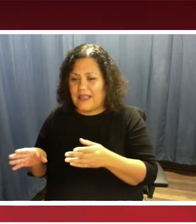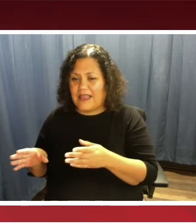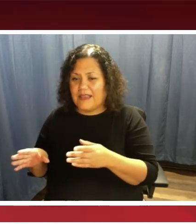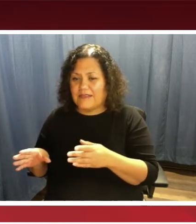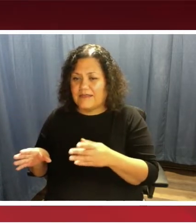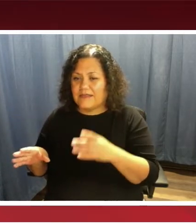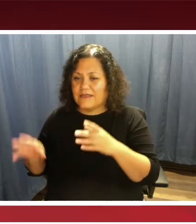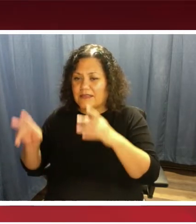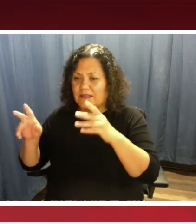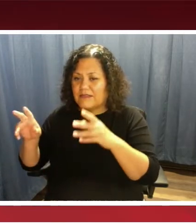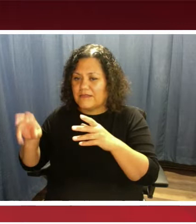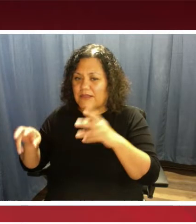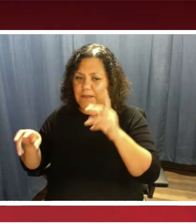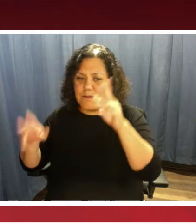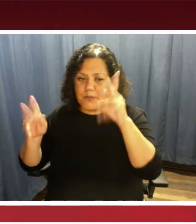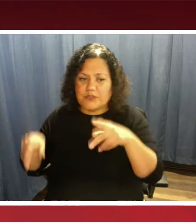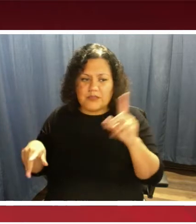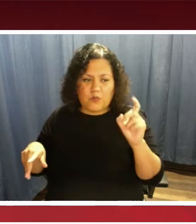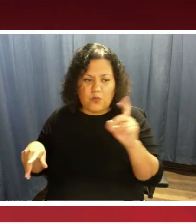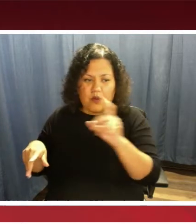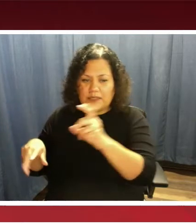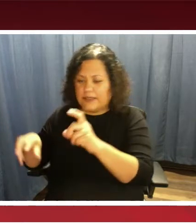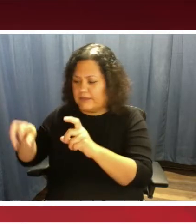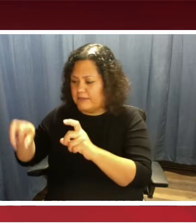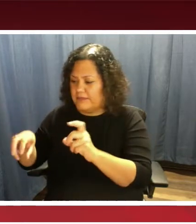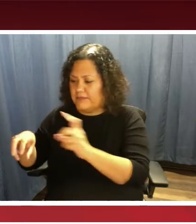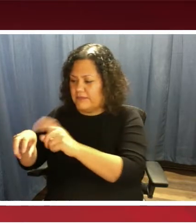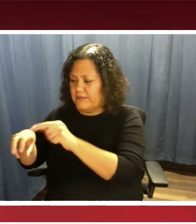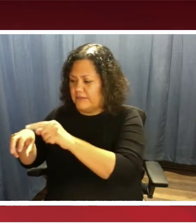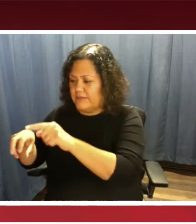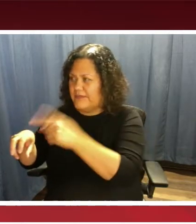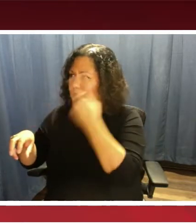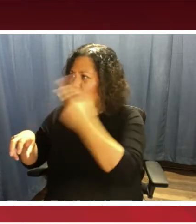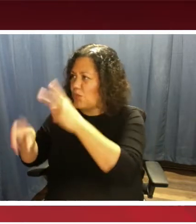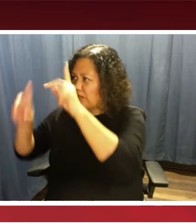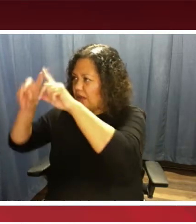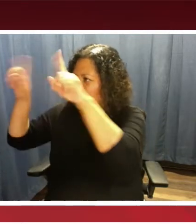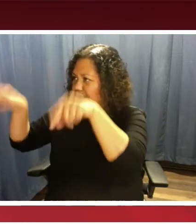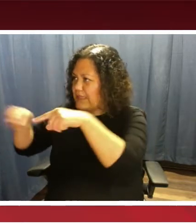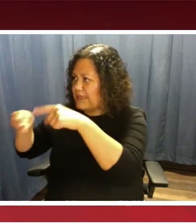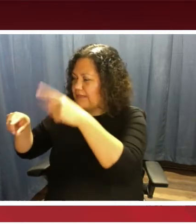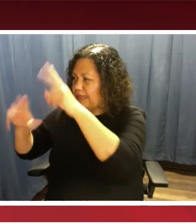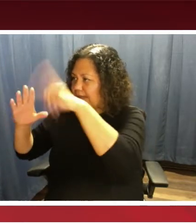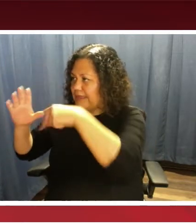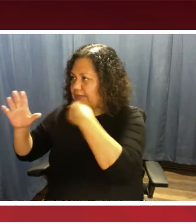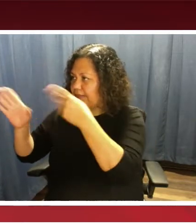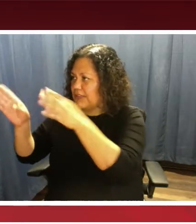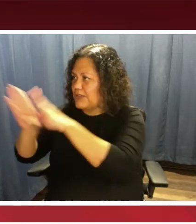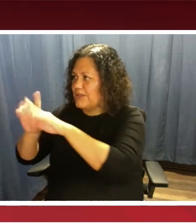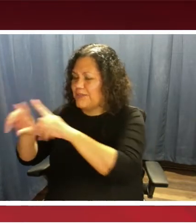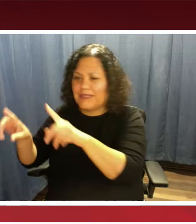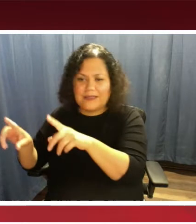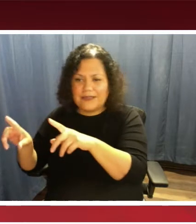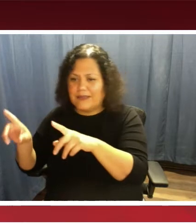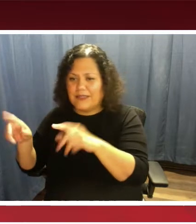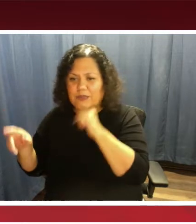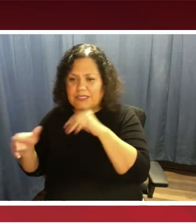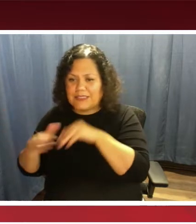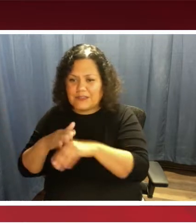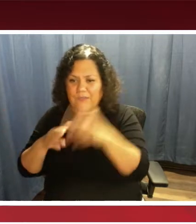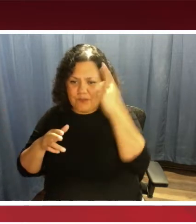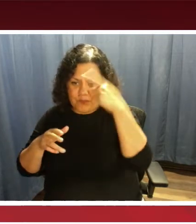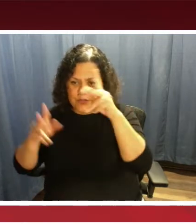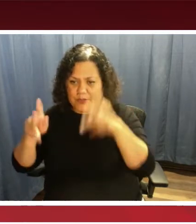stop was closed because there was a sign that was there that said it was closed. But unfortunately, that sign was not accessible for this